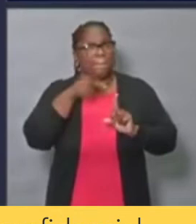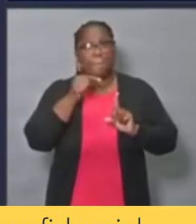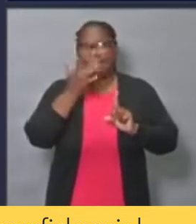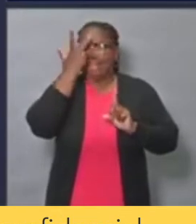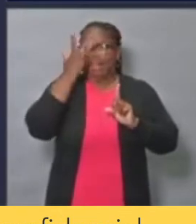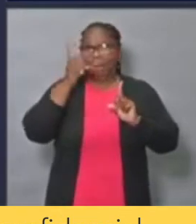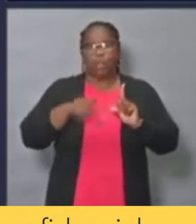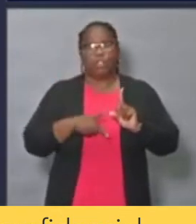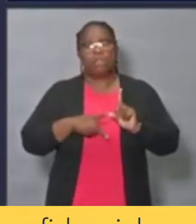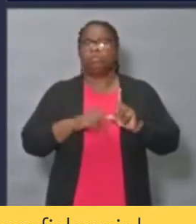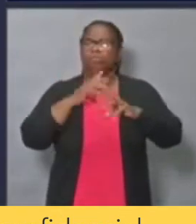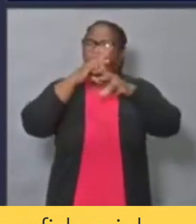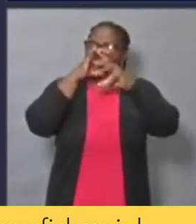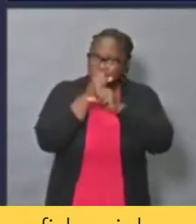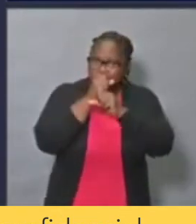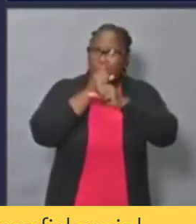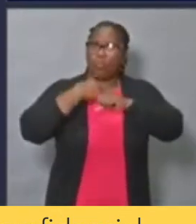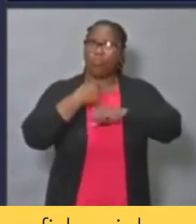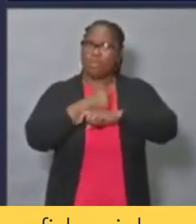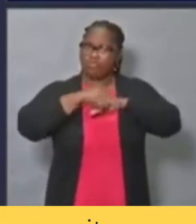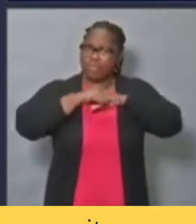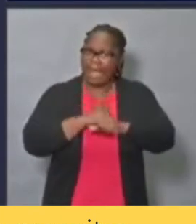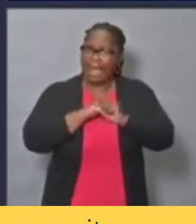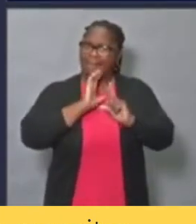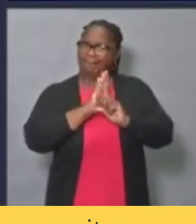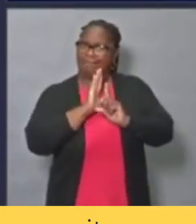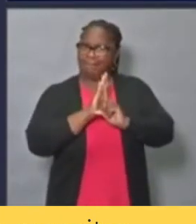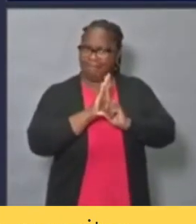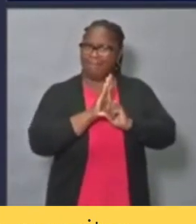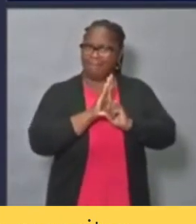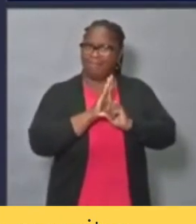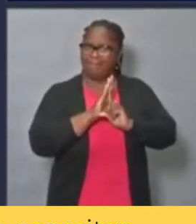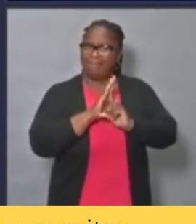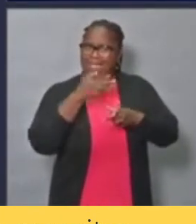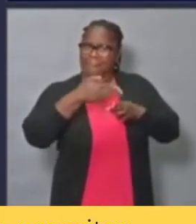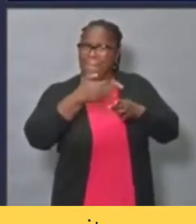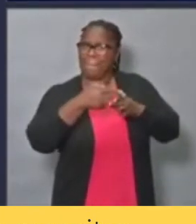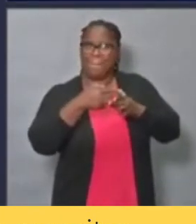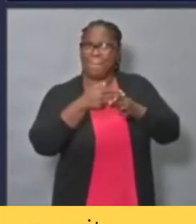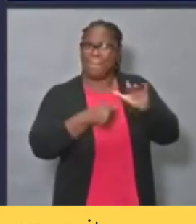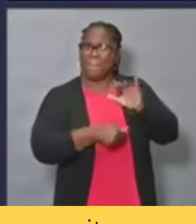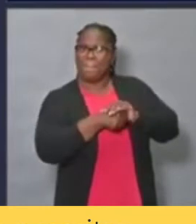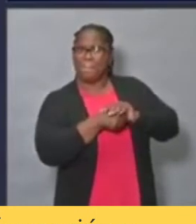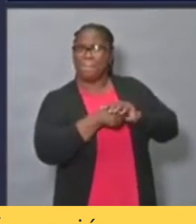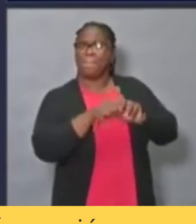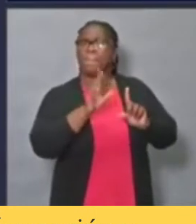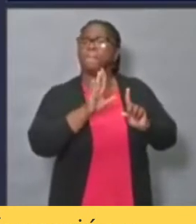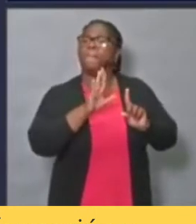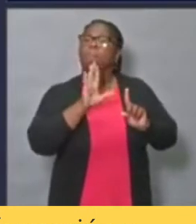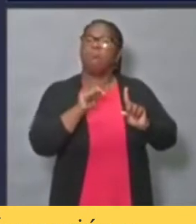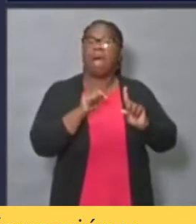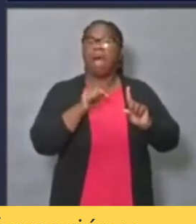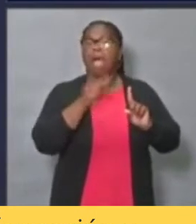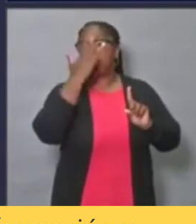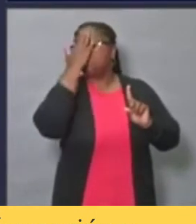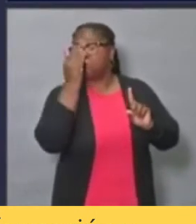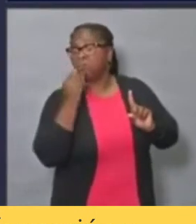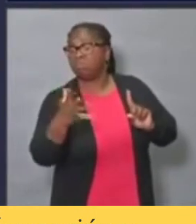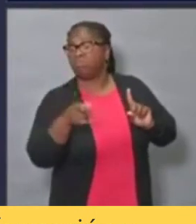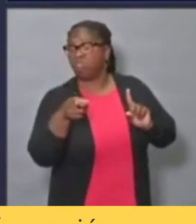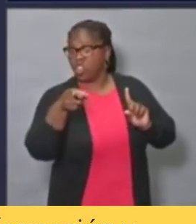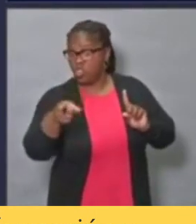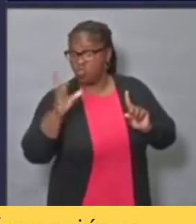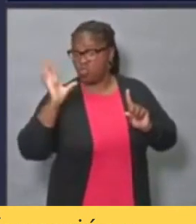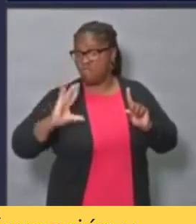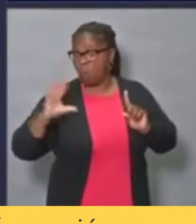is protected information. But we do let contacts know not only that they need to quarantine, but we give